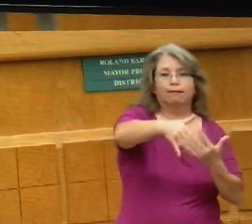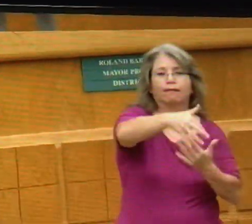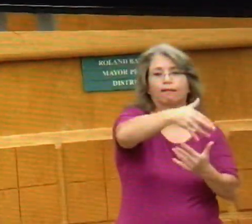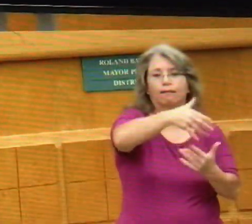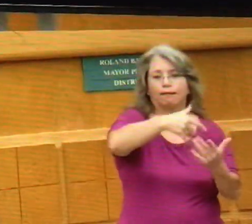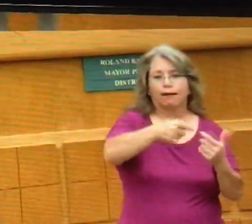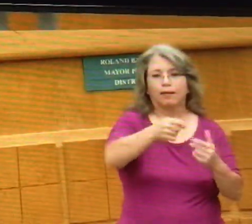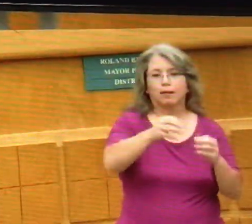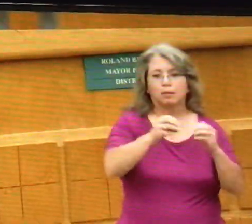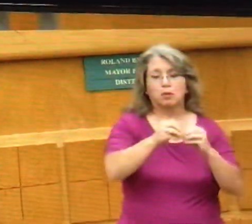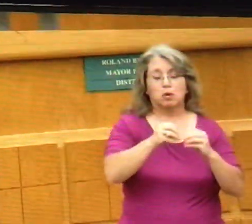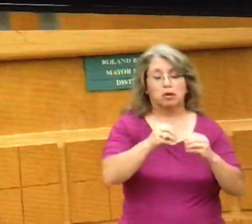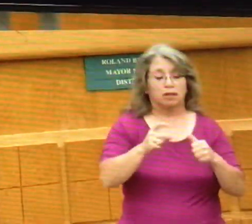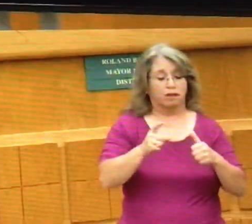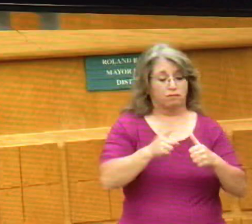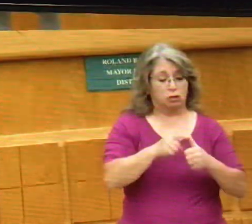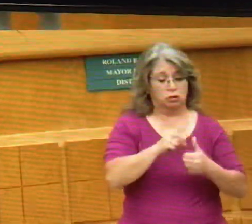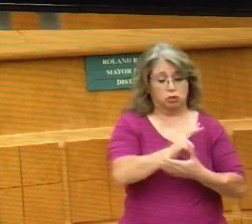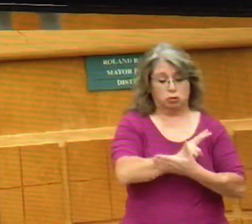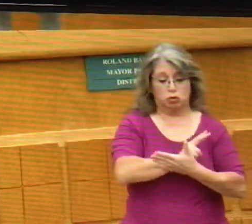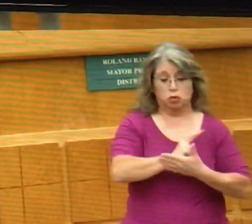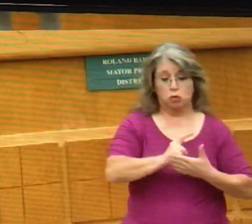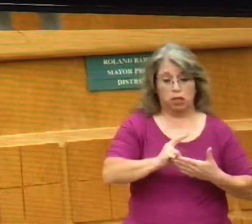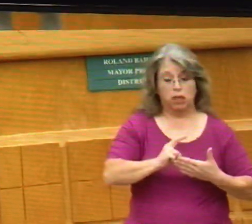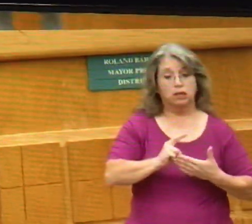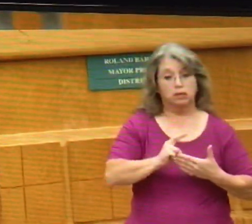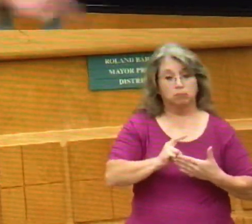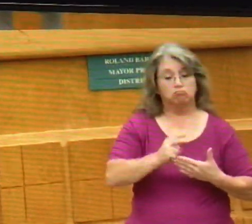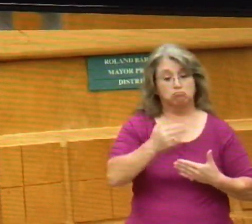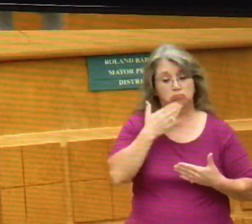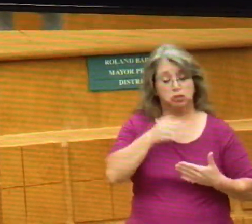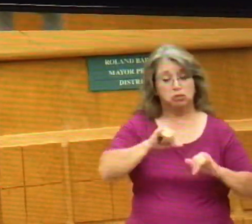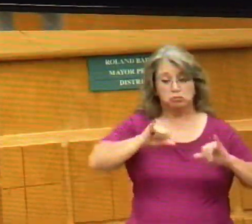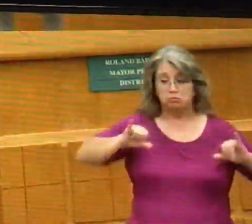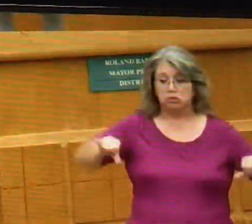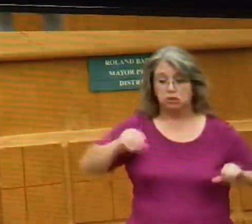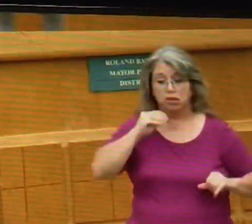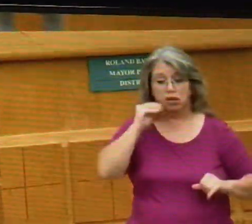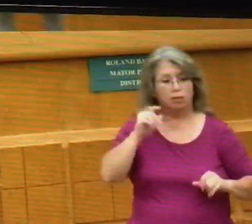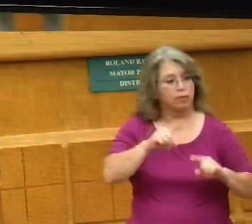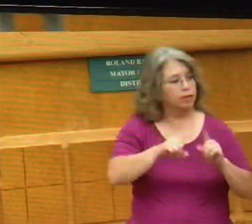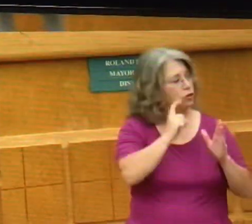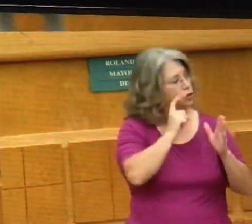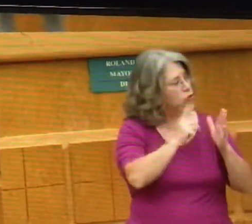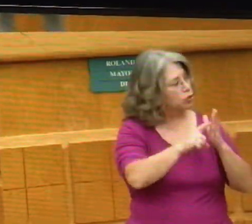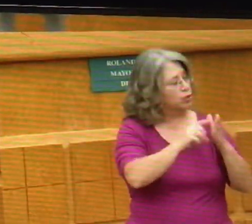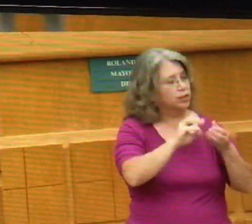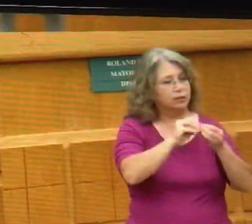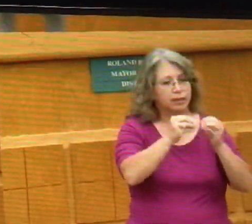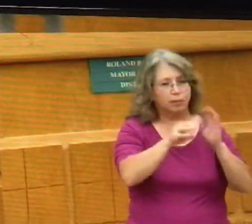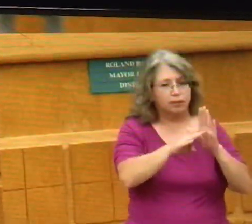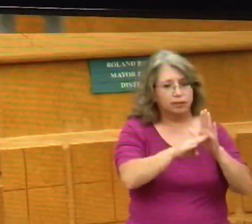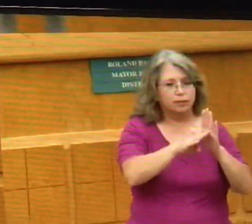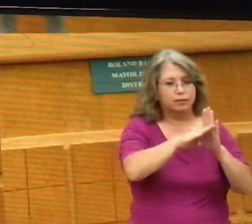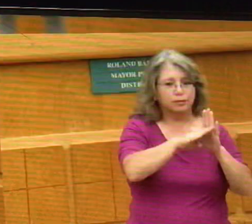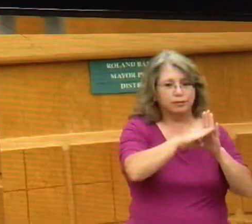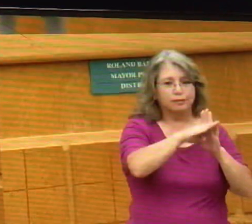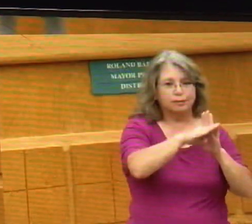for the first two weeks of the stay-at-home. And that's what you're seeing here in these numbers. Now, last week,